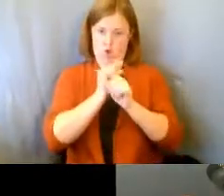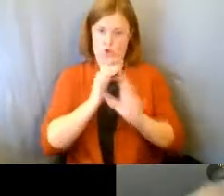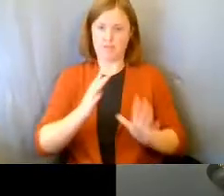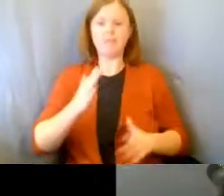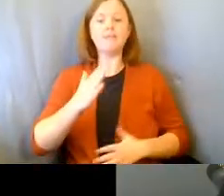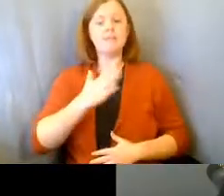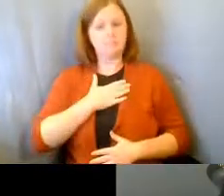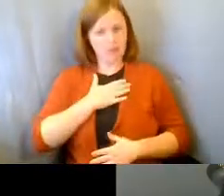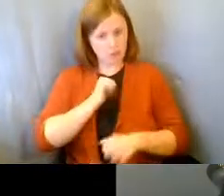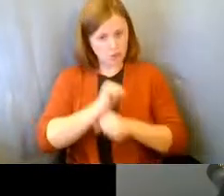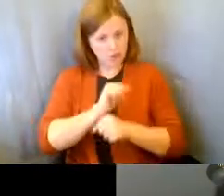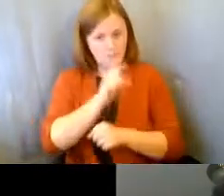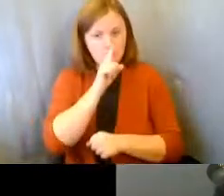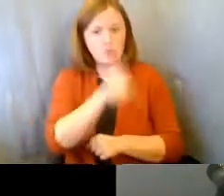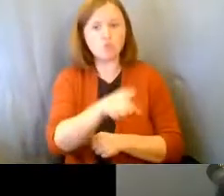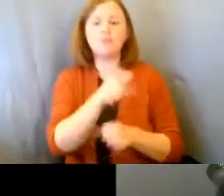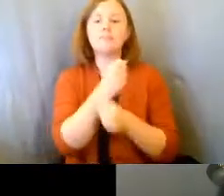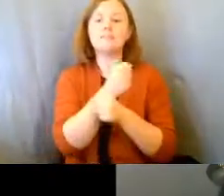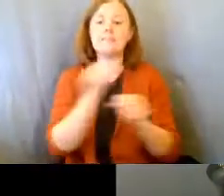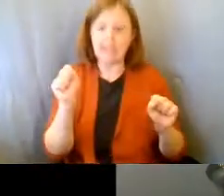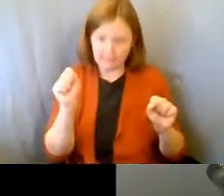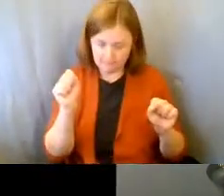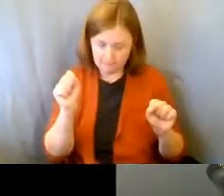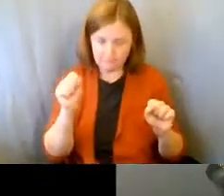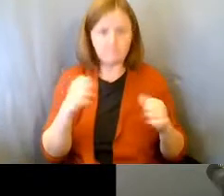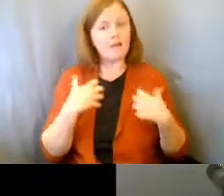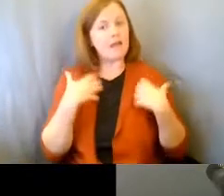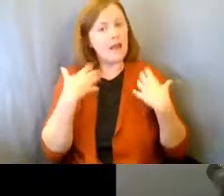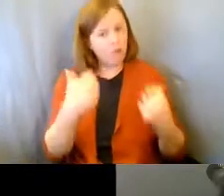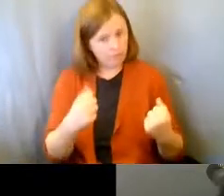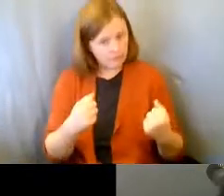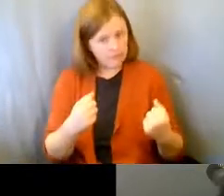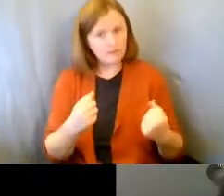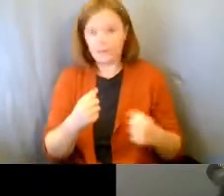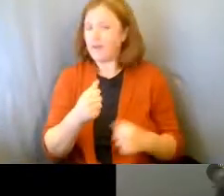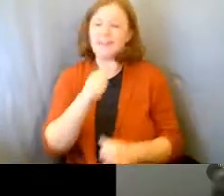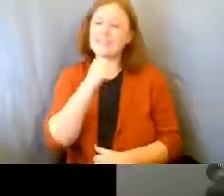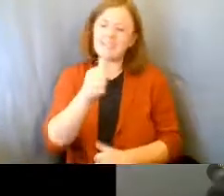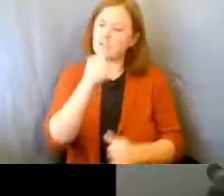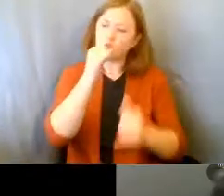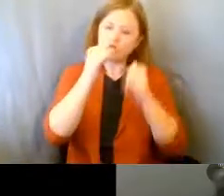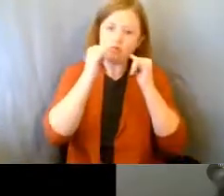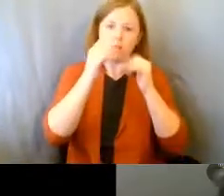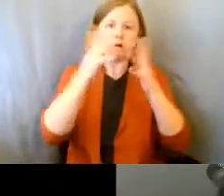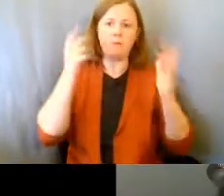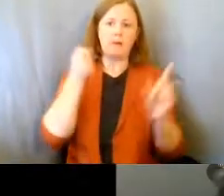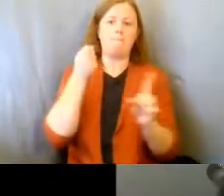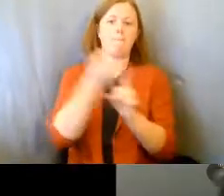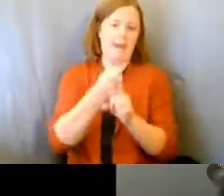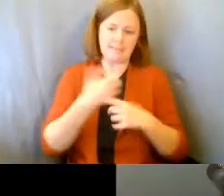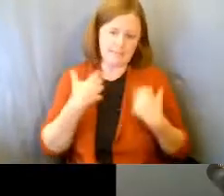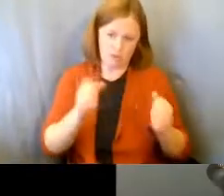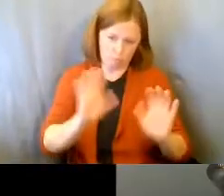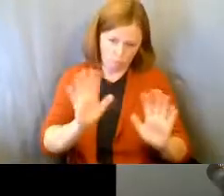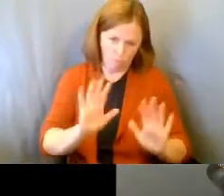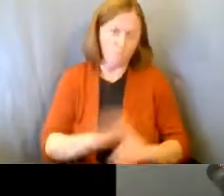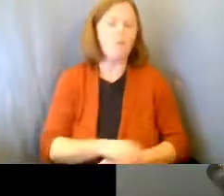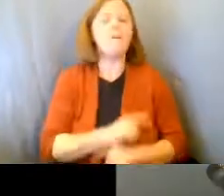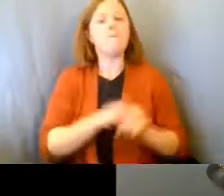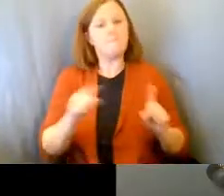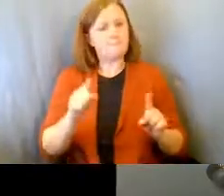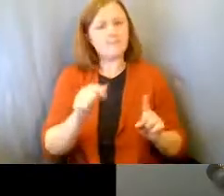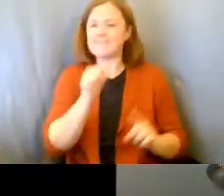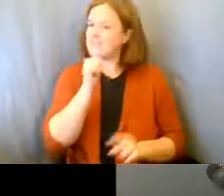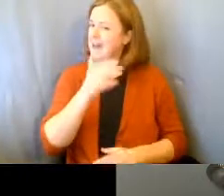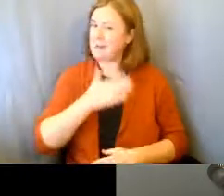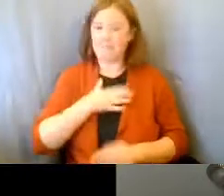job is to make sure he stays safe and healthy, and he doesn't drink too much to impact his health, it's